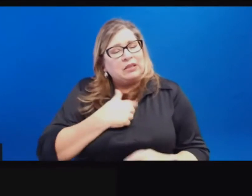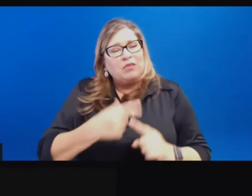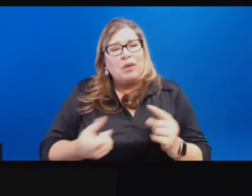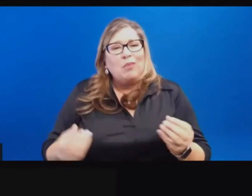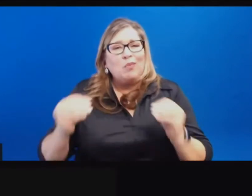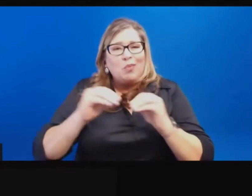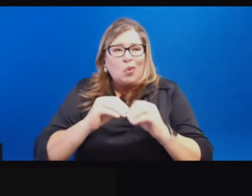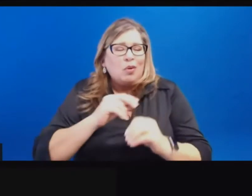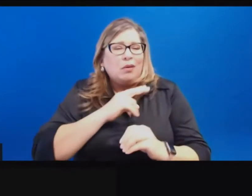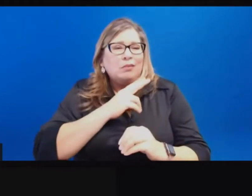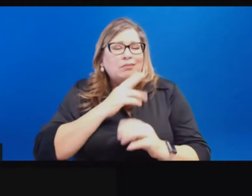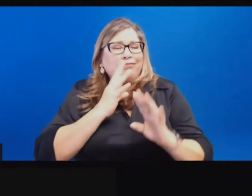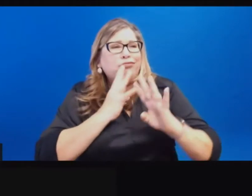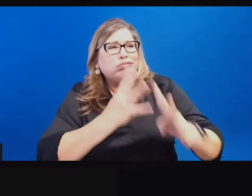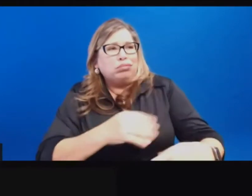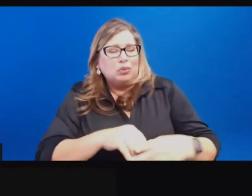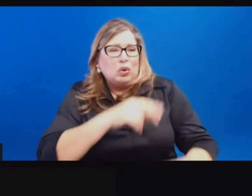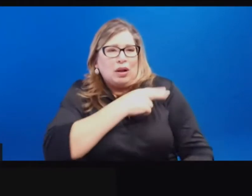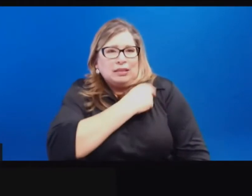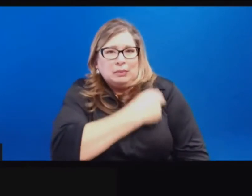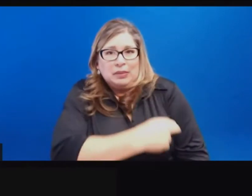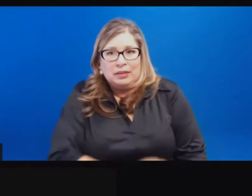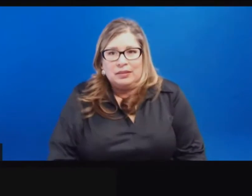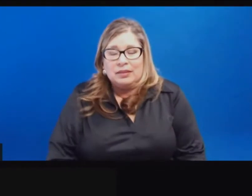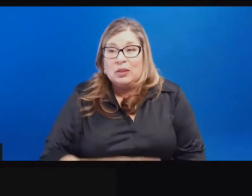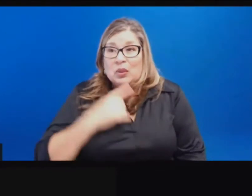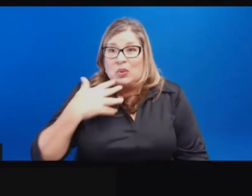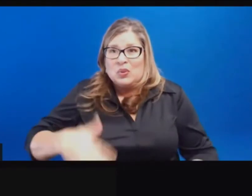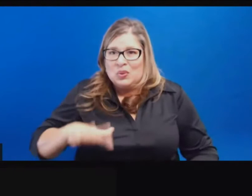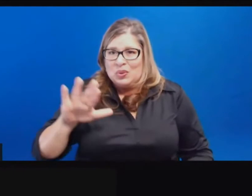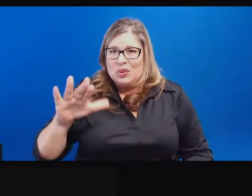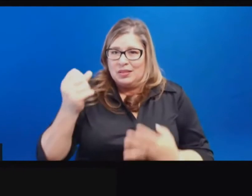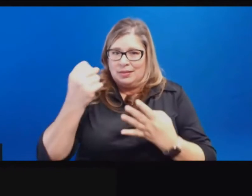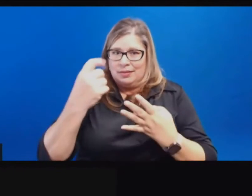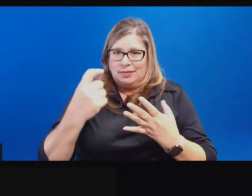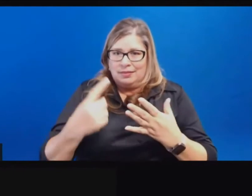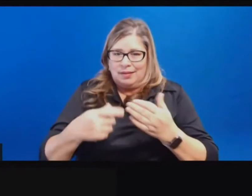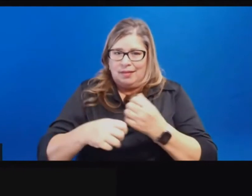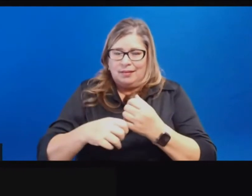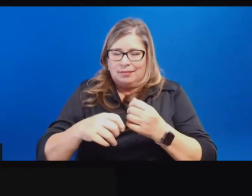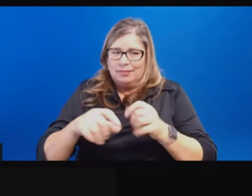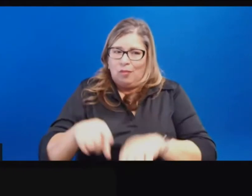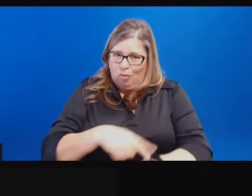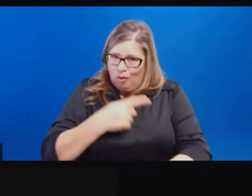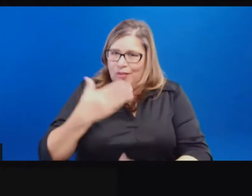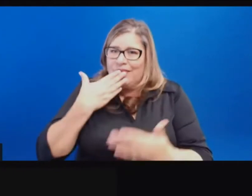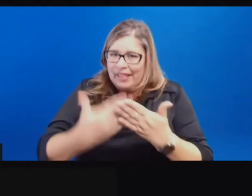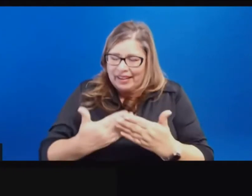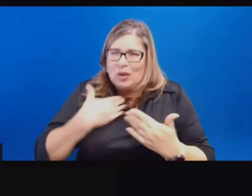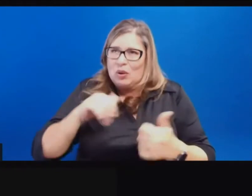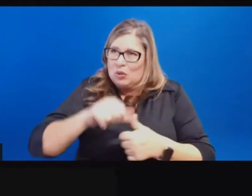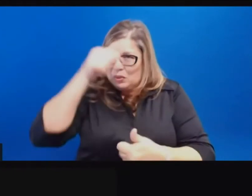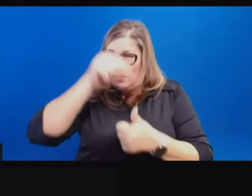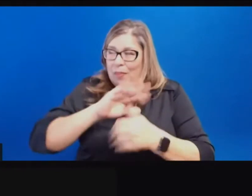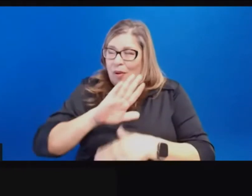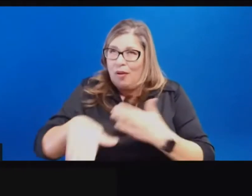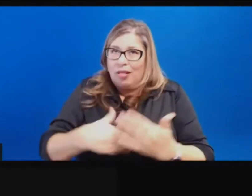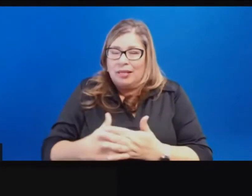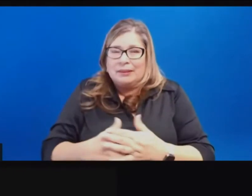so much. Yeah, Ron, I'll try to remember all the parts of that question. Thanks for offering it, going to the first part.